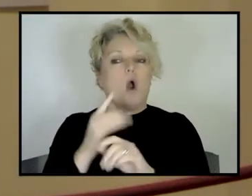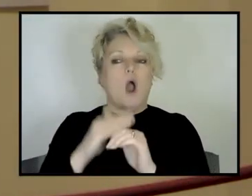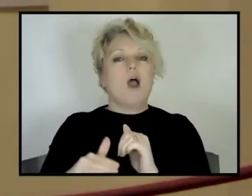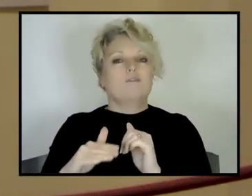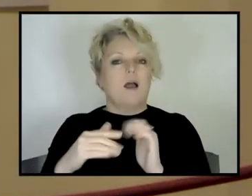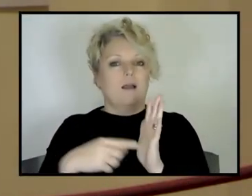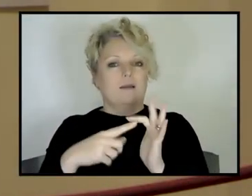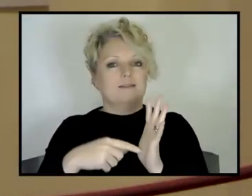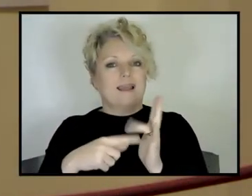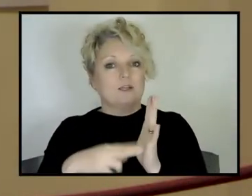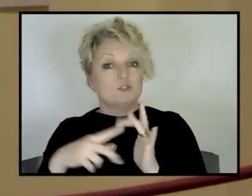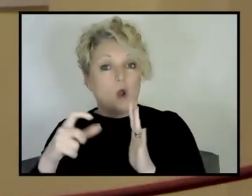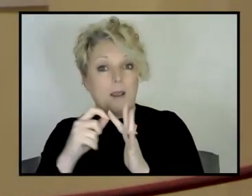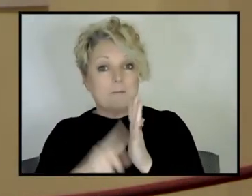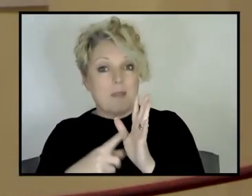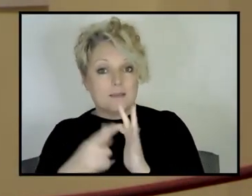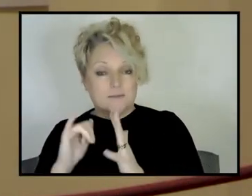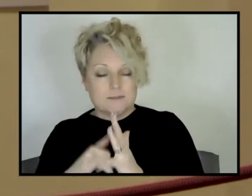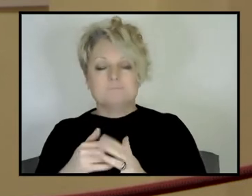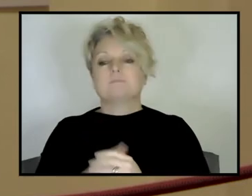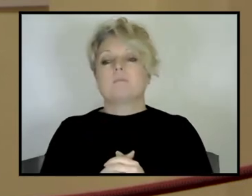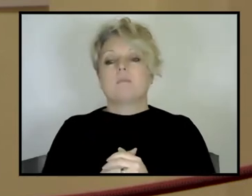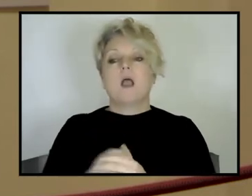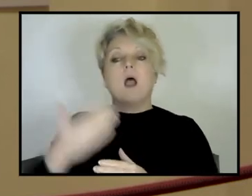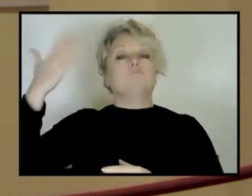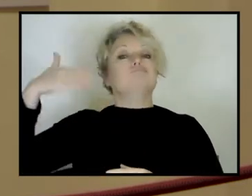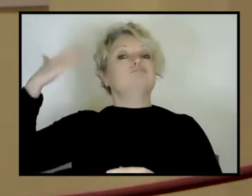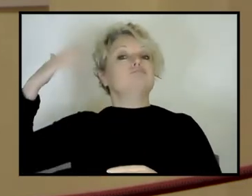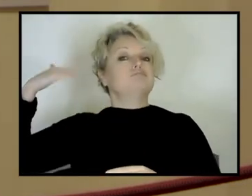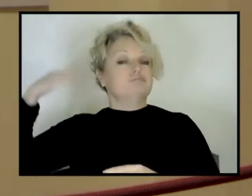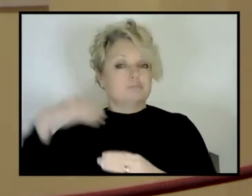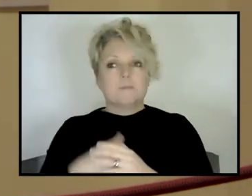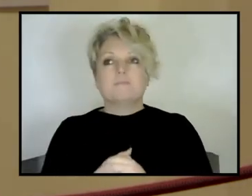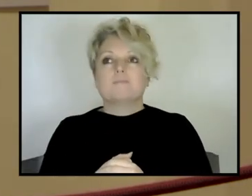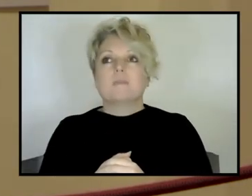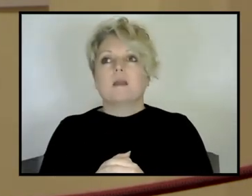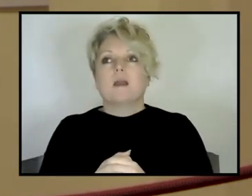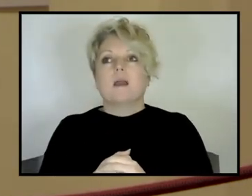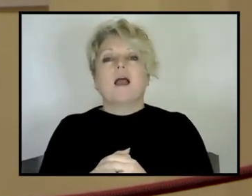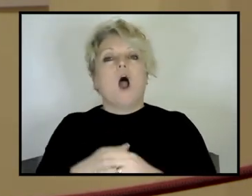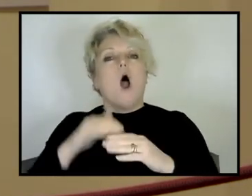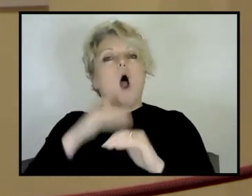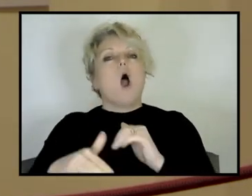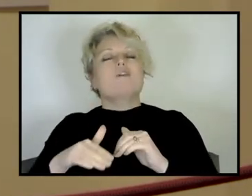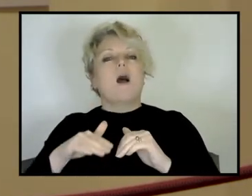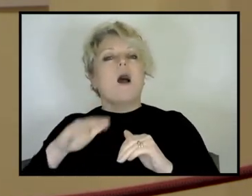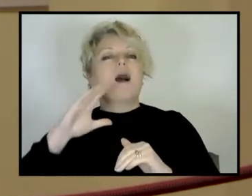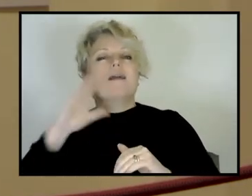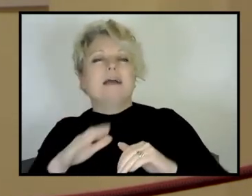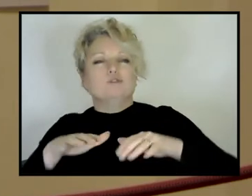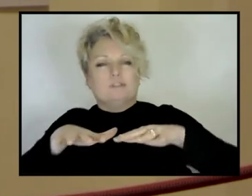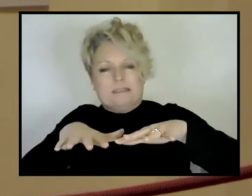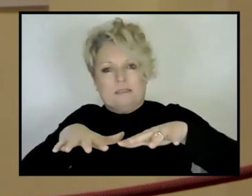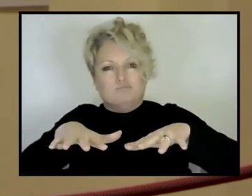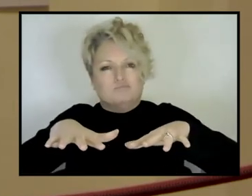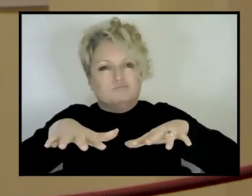ways. Um, back in the, right through the, the dark years, as it were, for continental drift from the 20s through to the, uh,